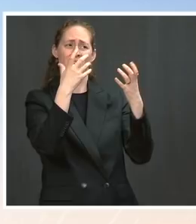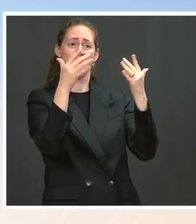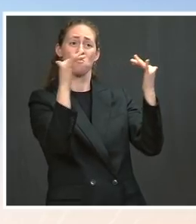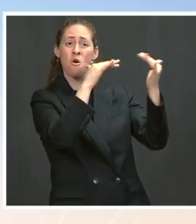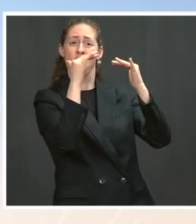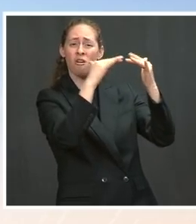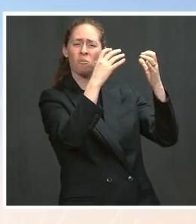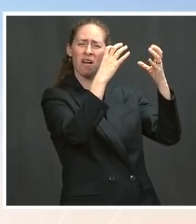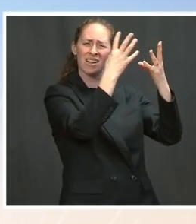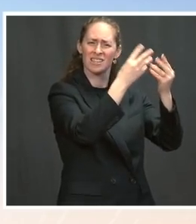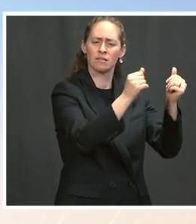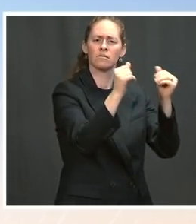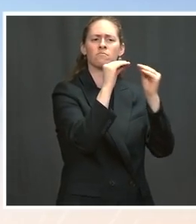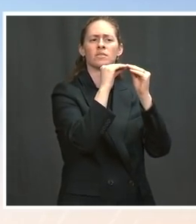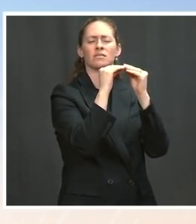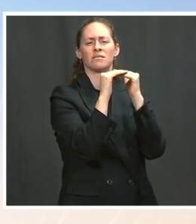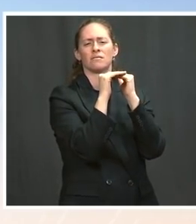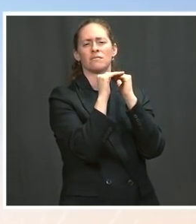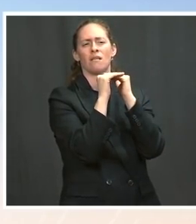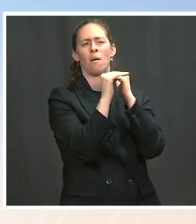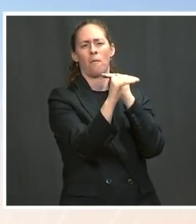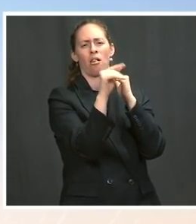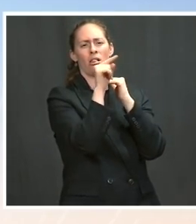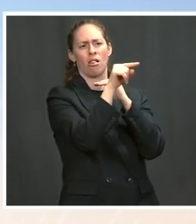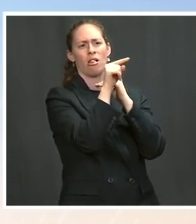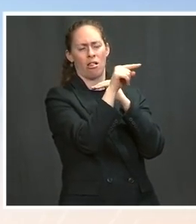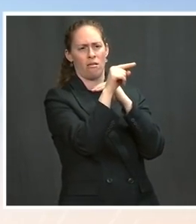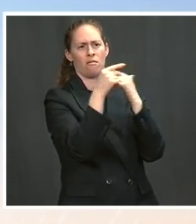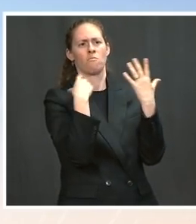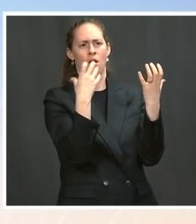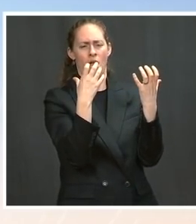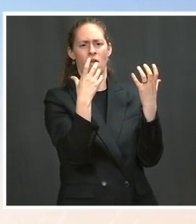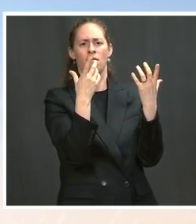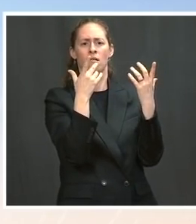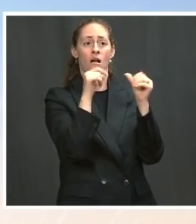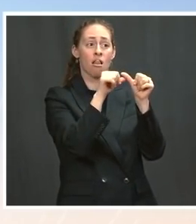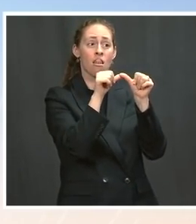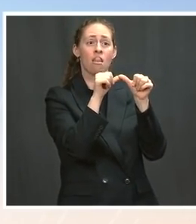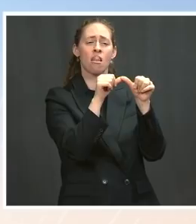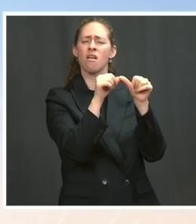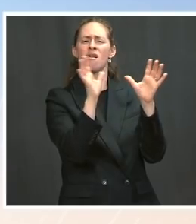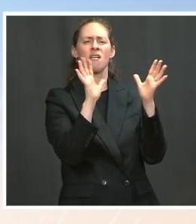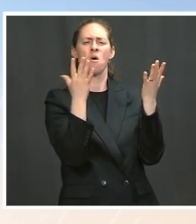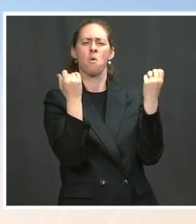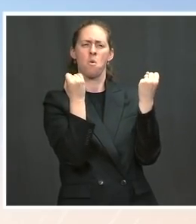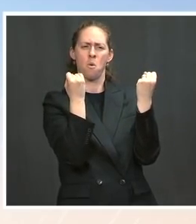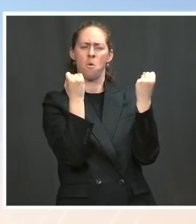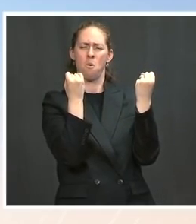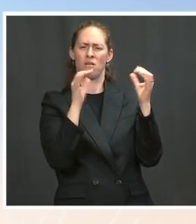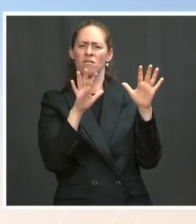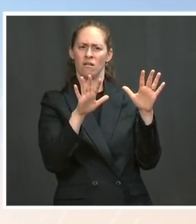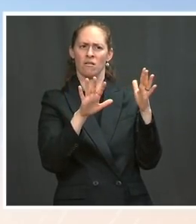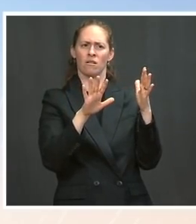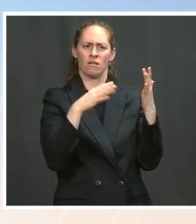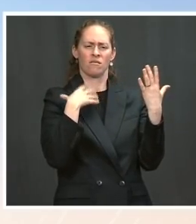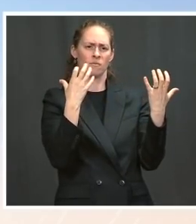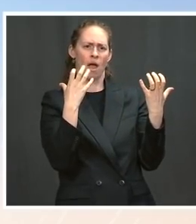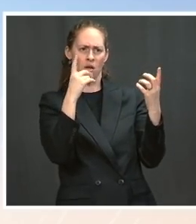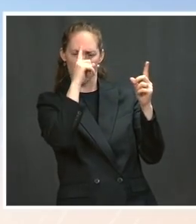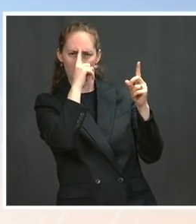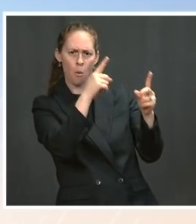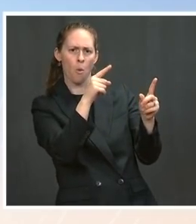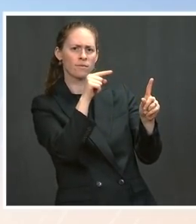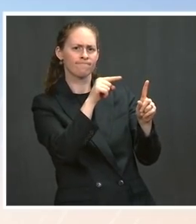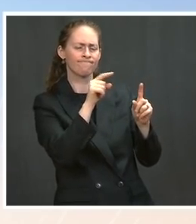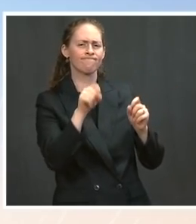is a lasting ceasefire in the region. And that certainly is our objective. The Thank